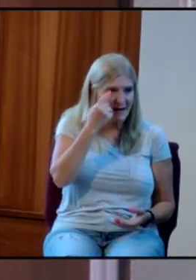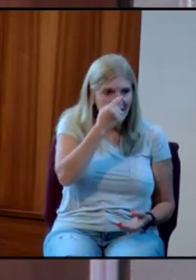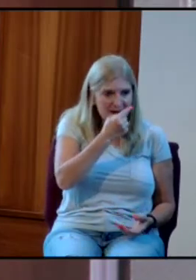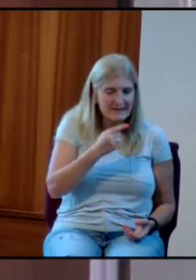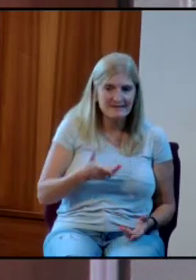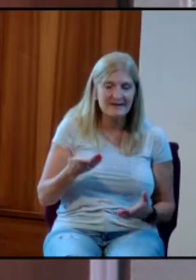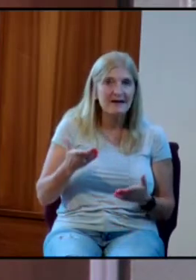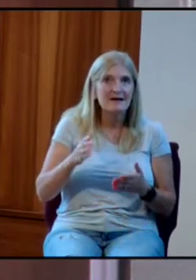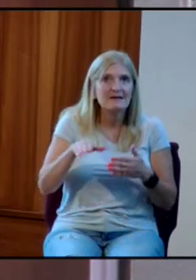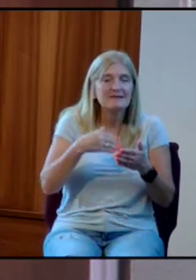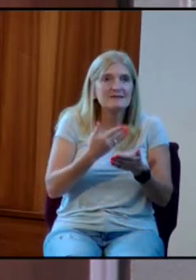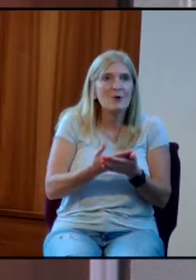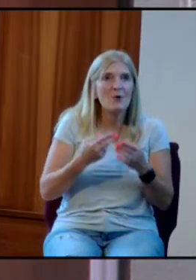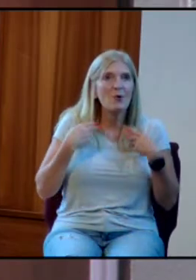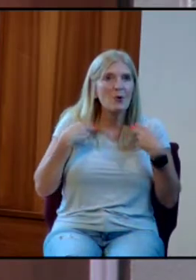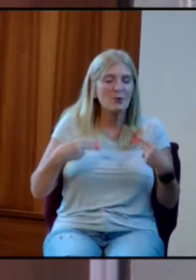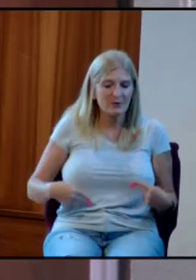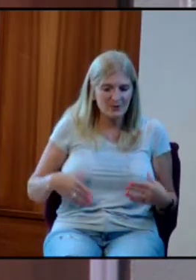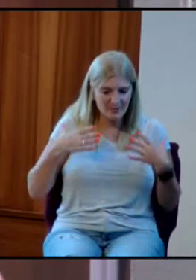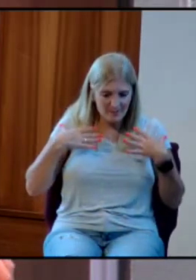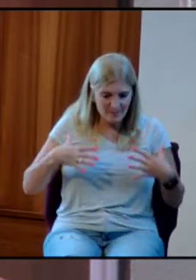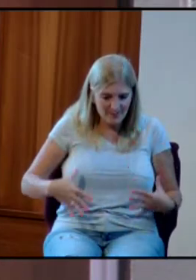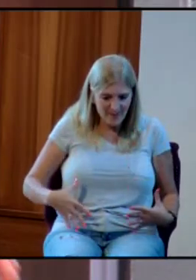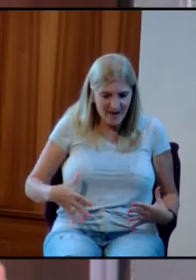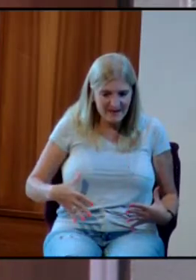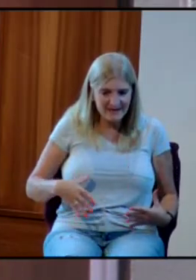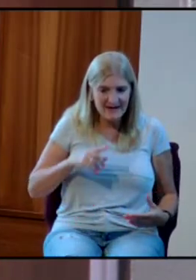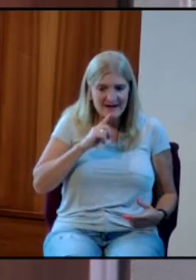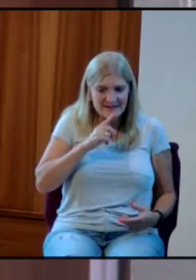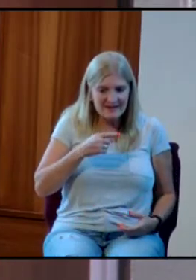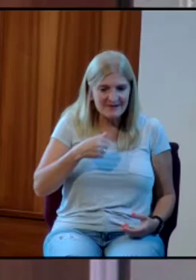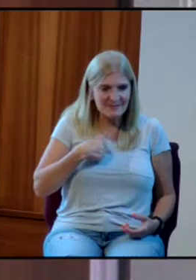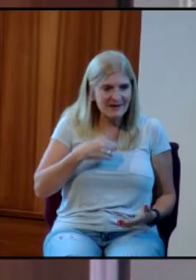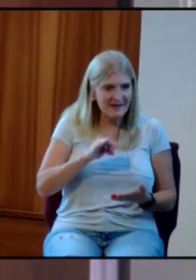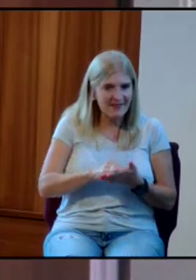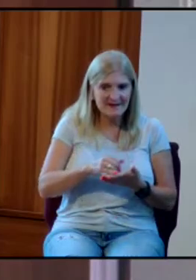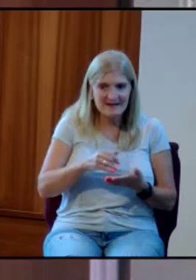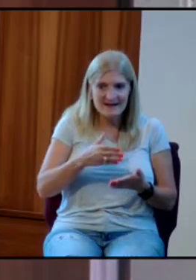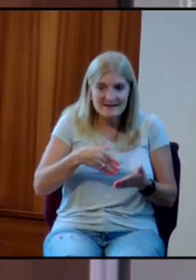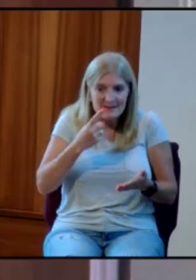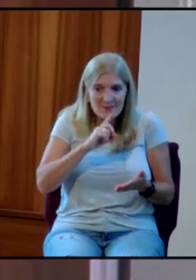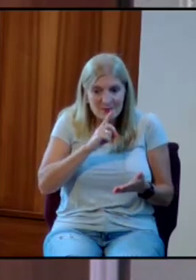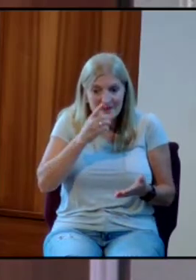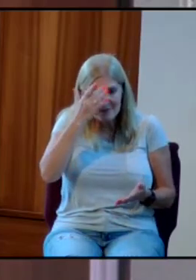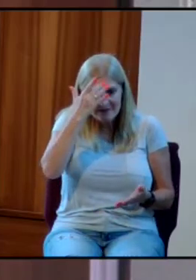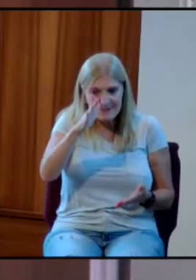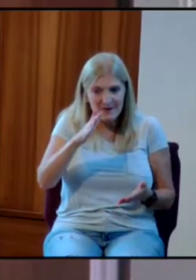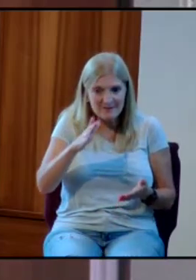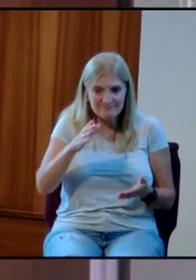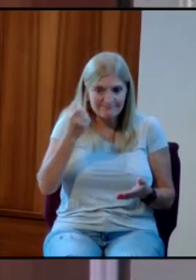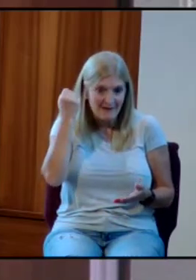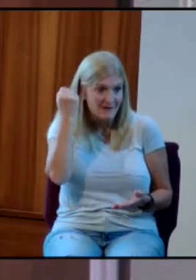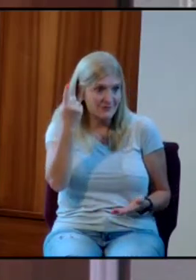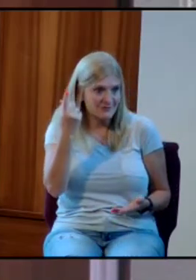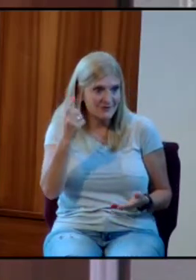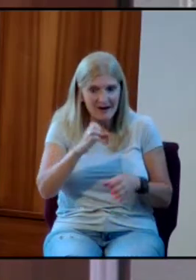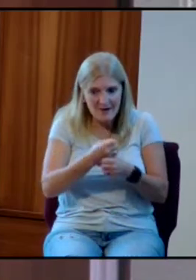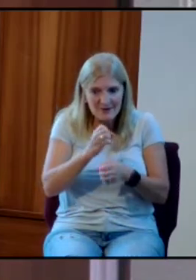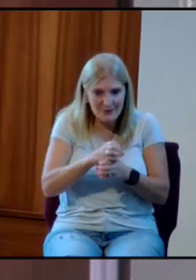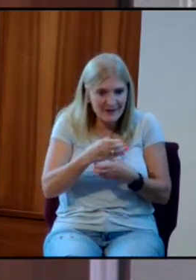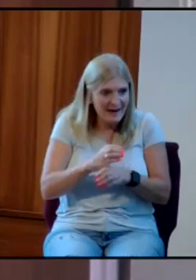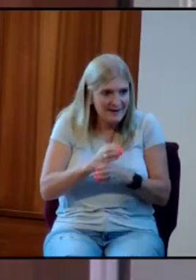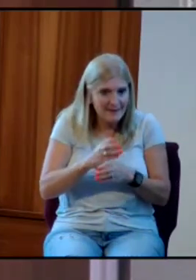whole human body says to me, somebody real smart figured this all out. We couldn't have